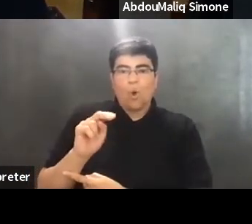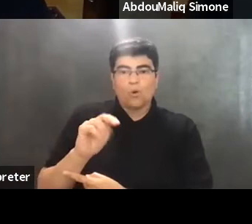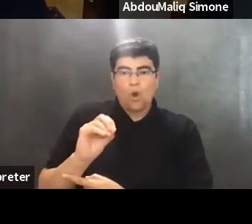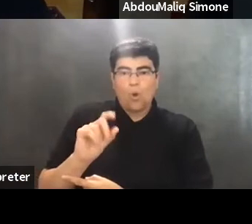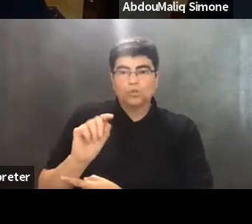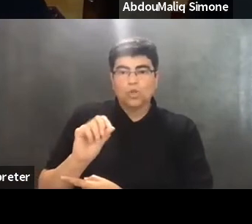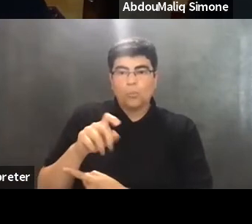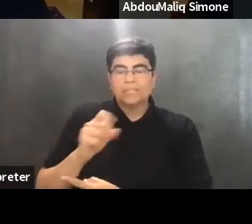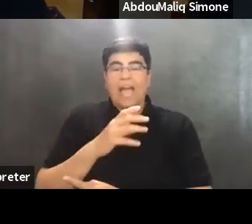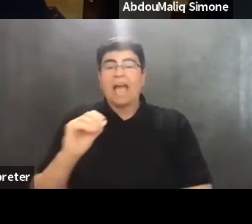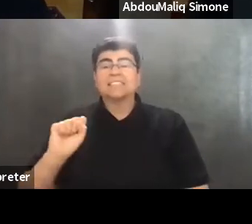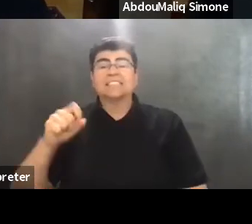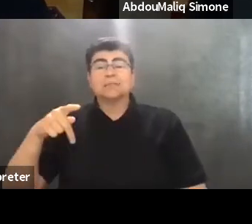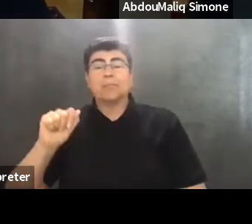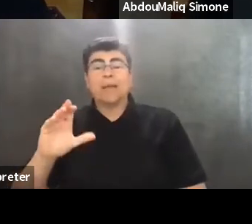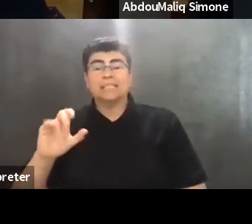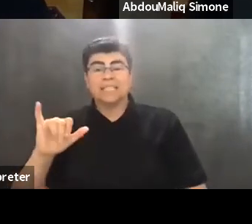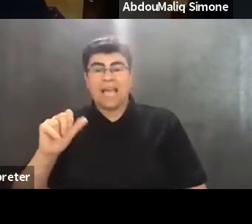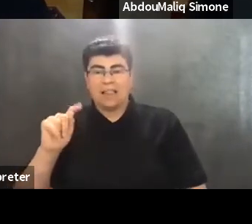spatialities.